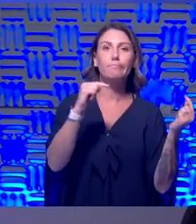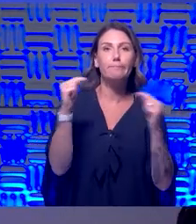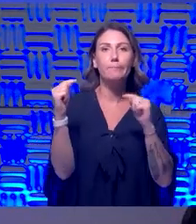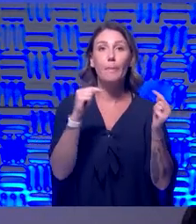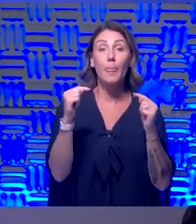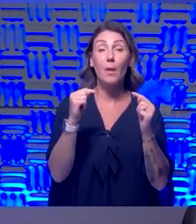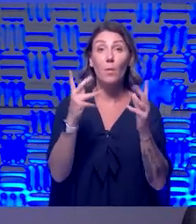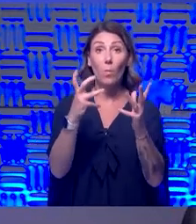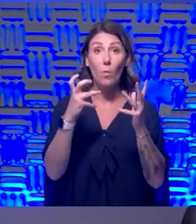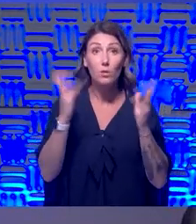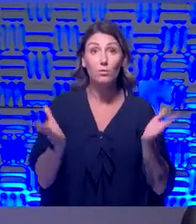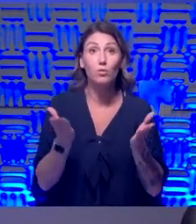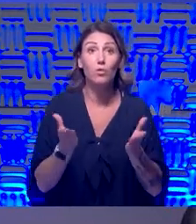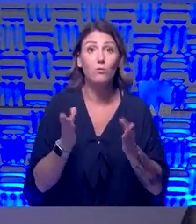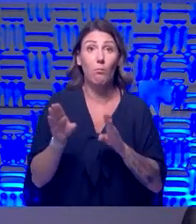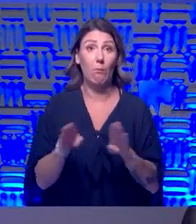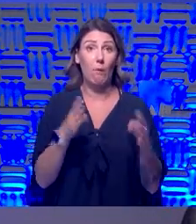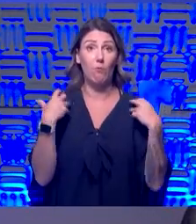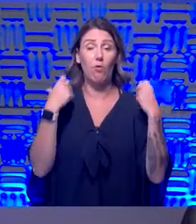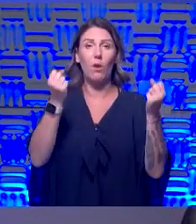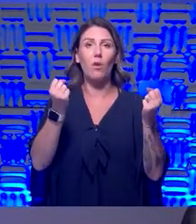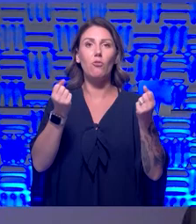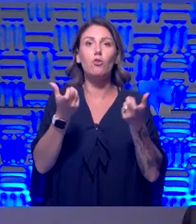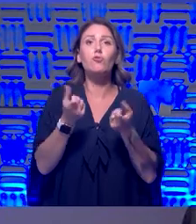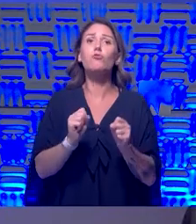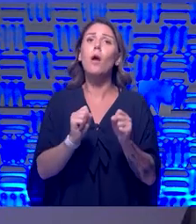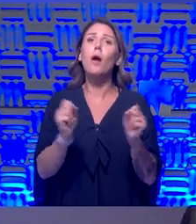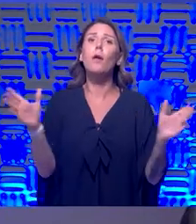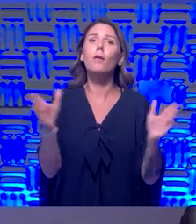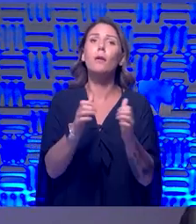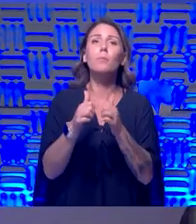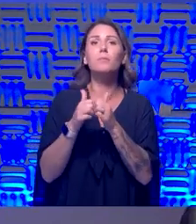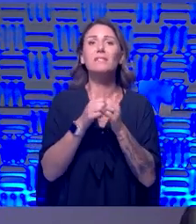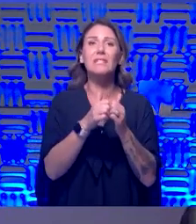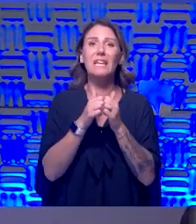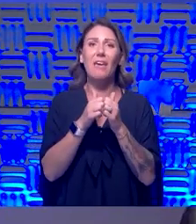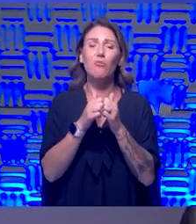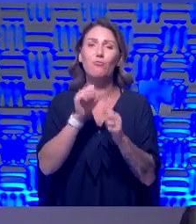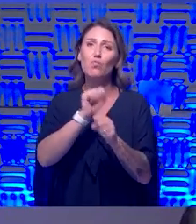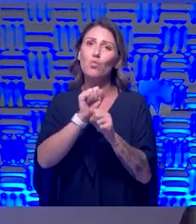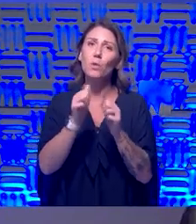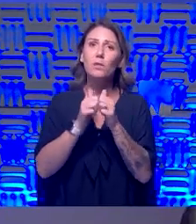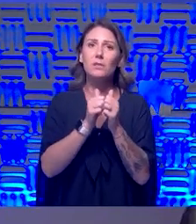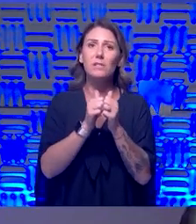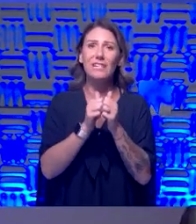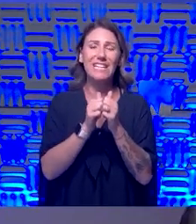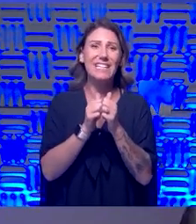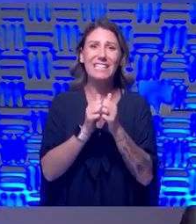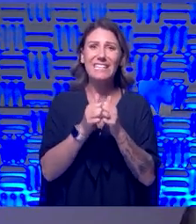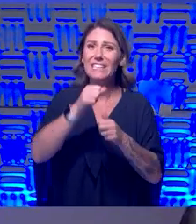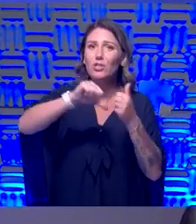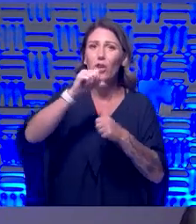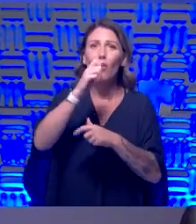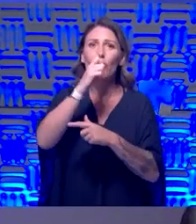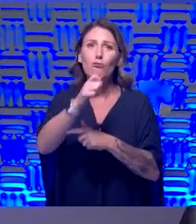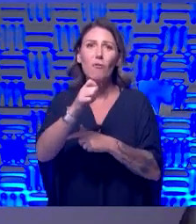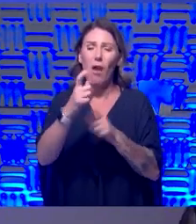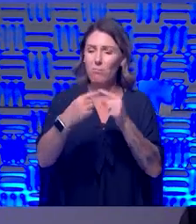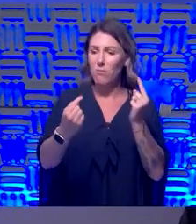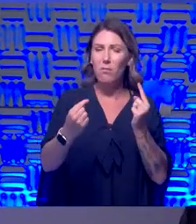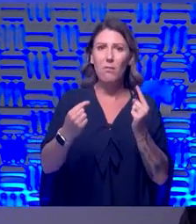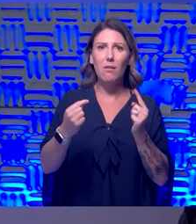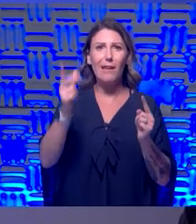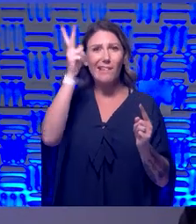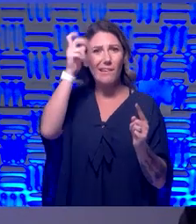from the behavioral health standpoint is try to work together. Don't look at each other as being an enemy and look that the